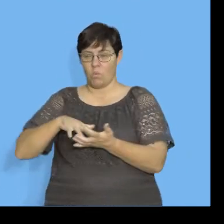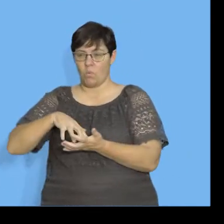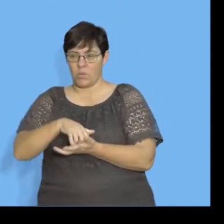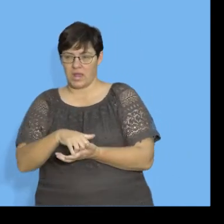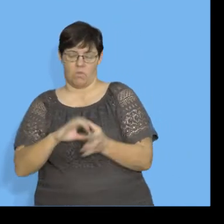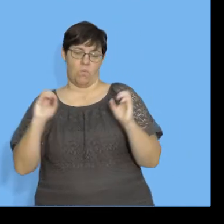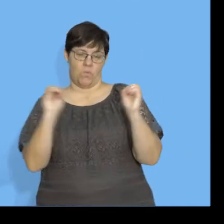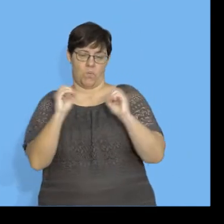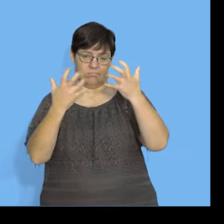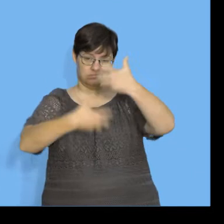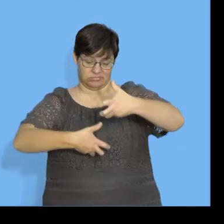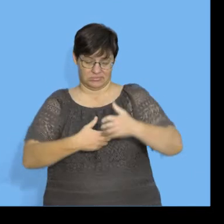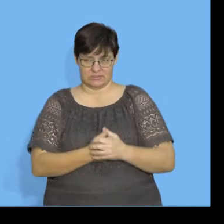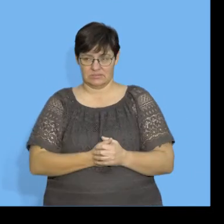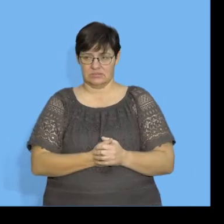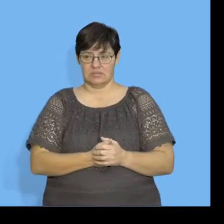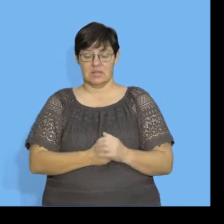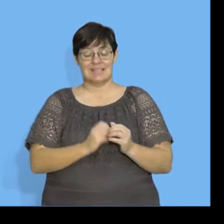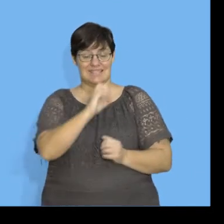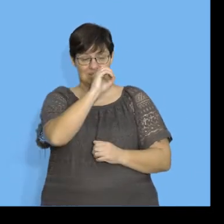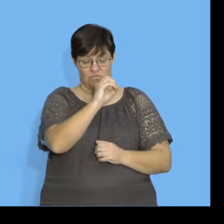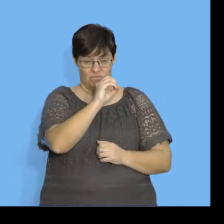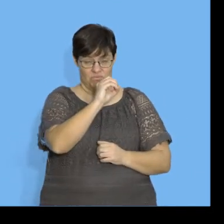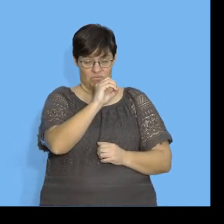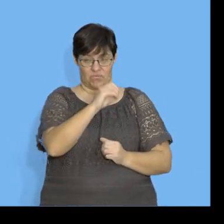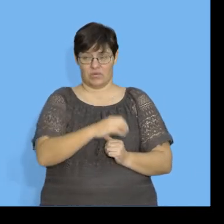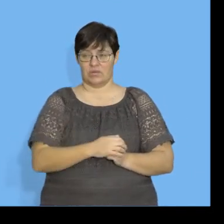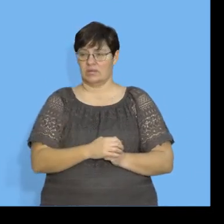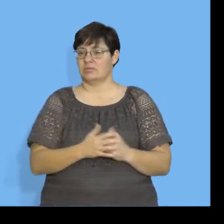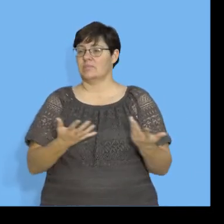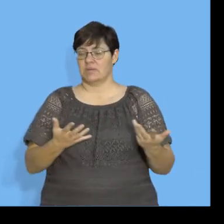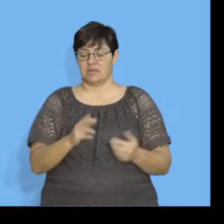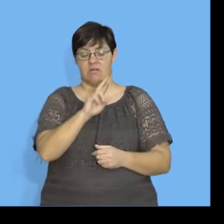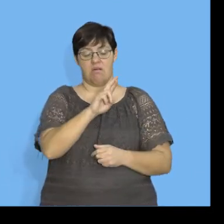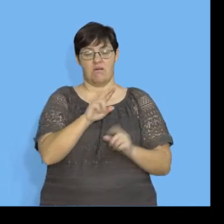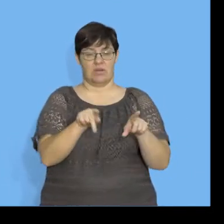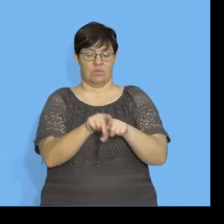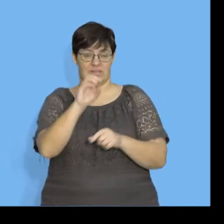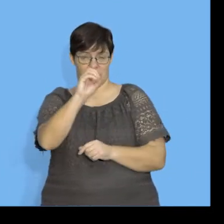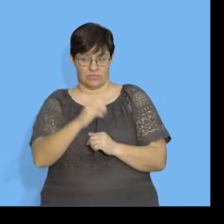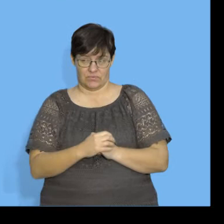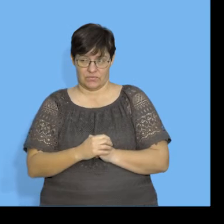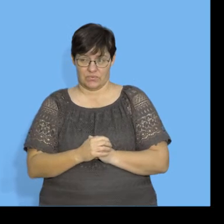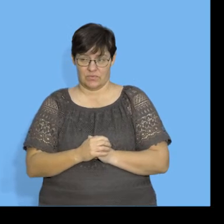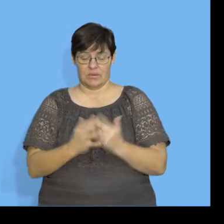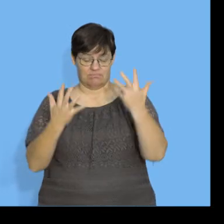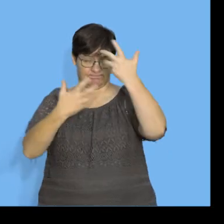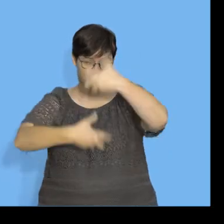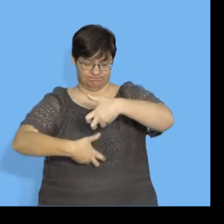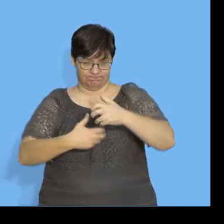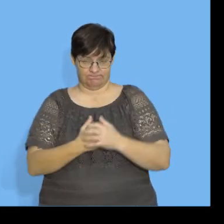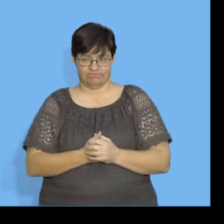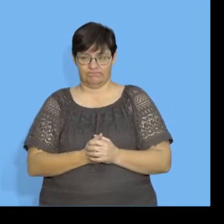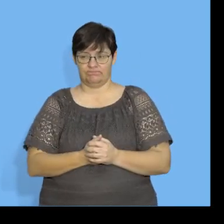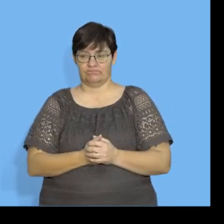the correlation. So, no correlation is when correlation is 0. Are we